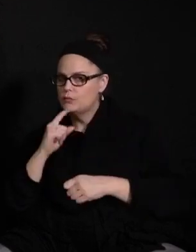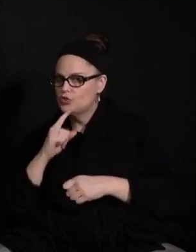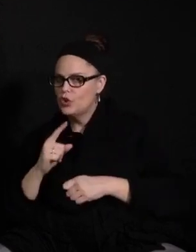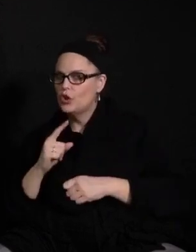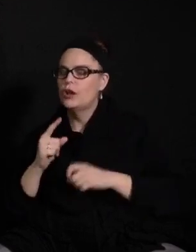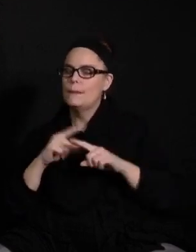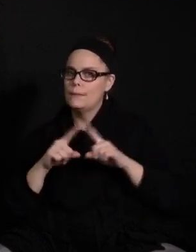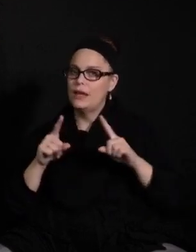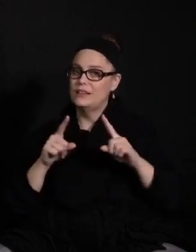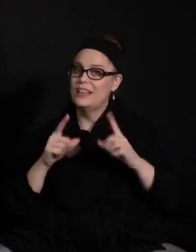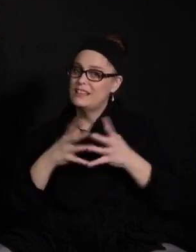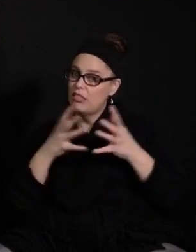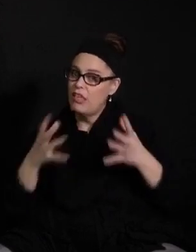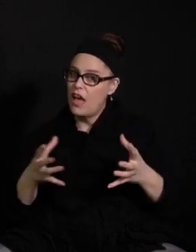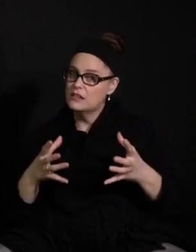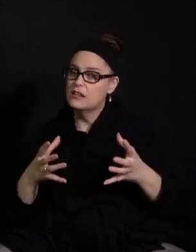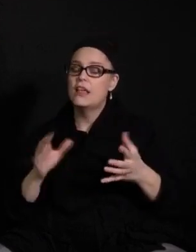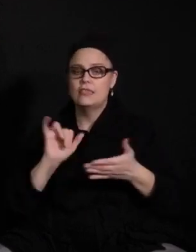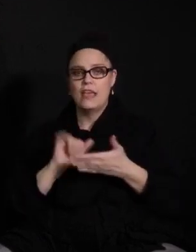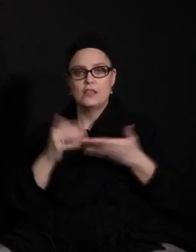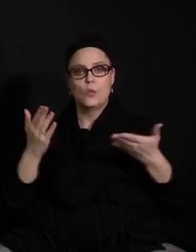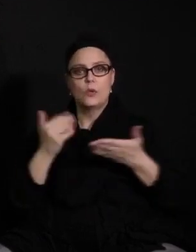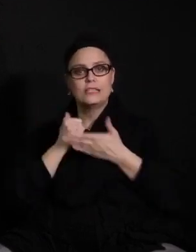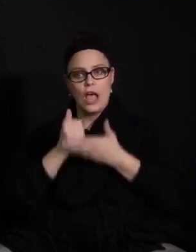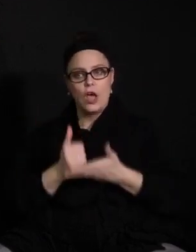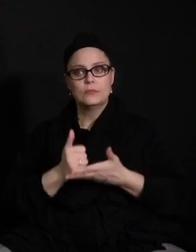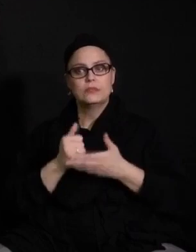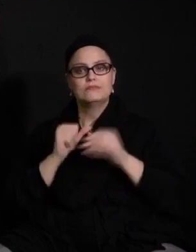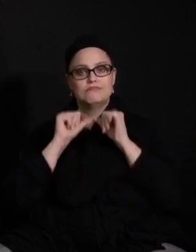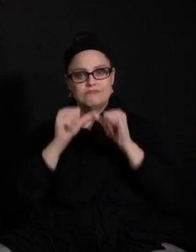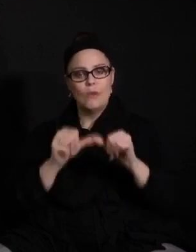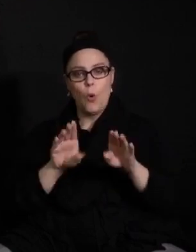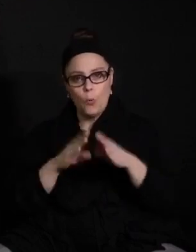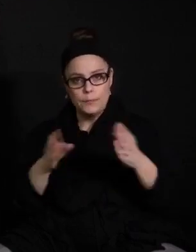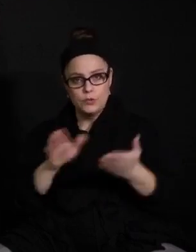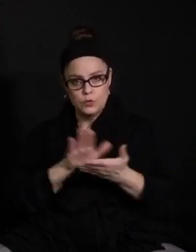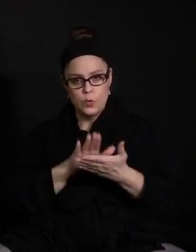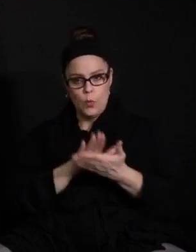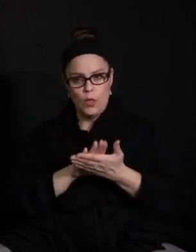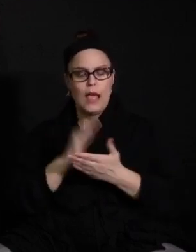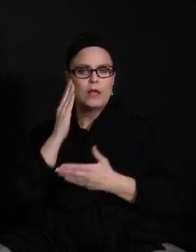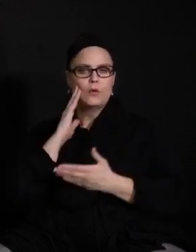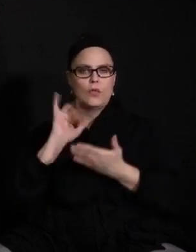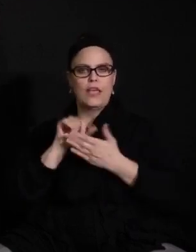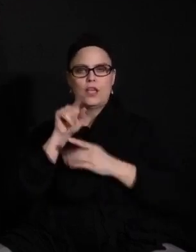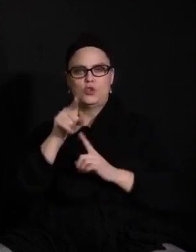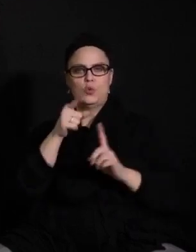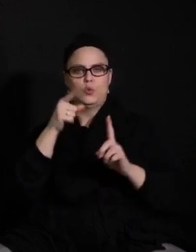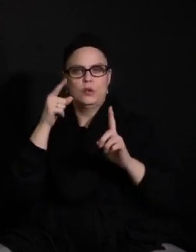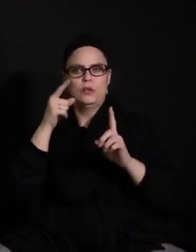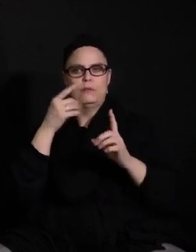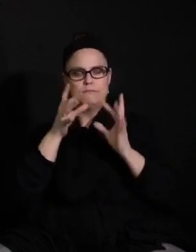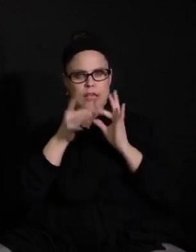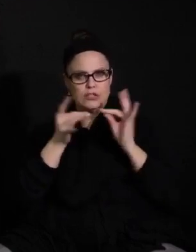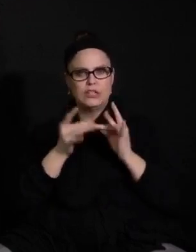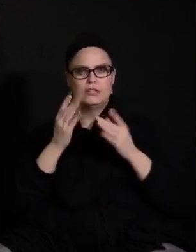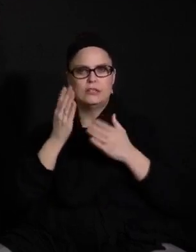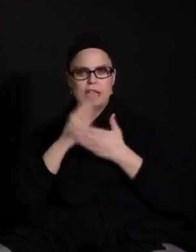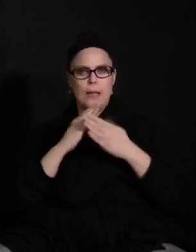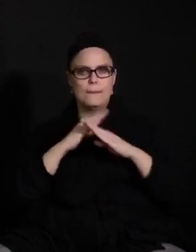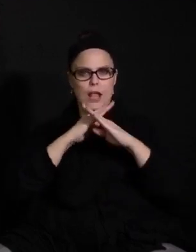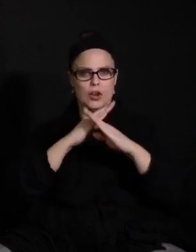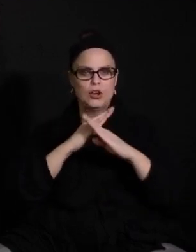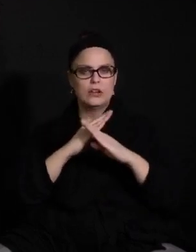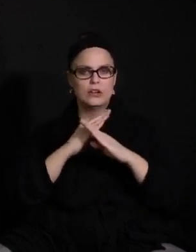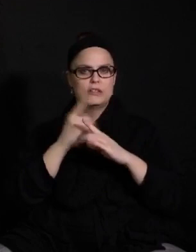spread and to be able to keep our schools open. The last point, COVID testing, I know you mentioned some barriers for people. Just